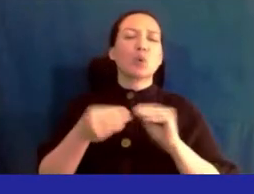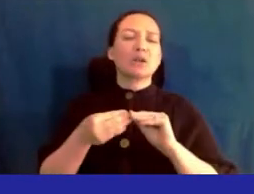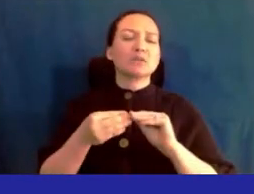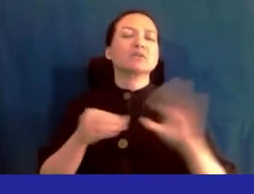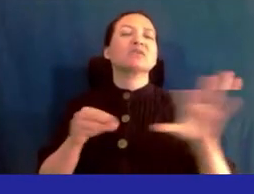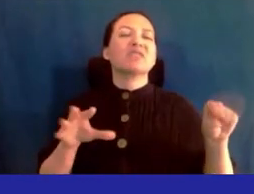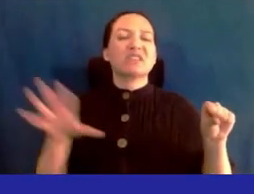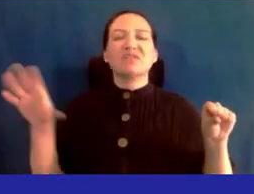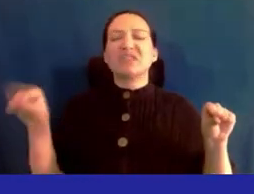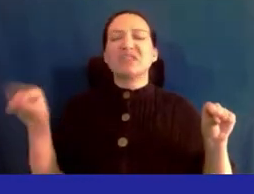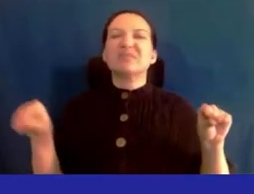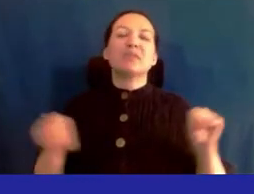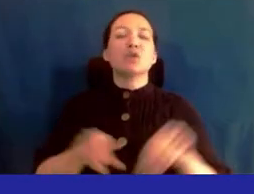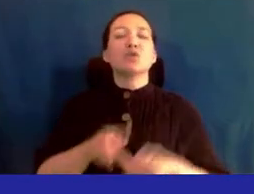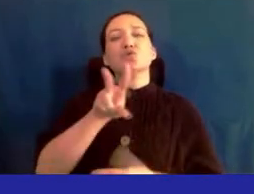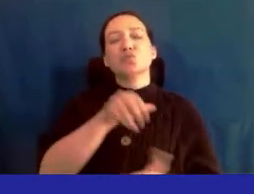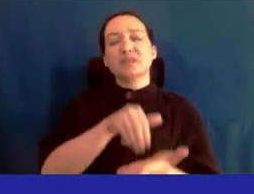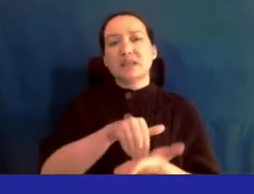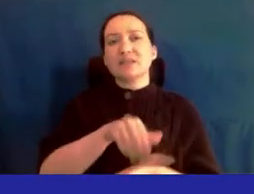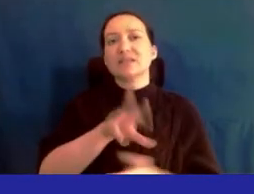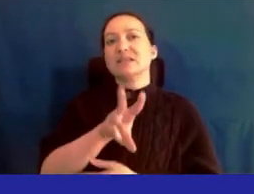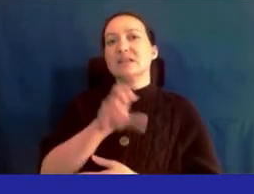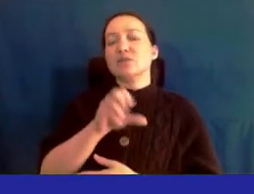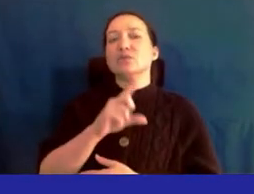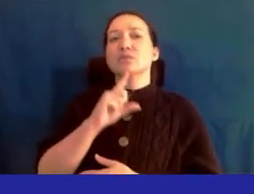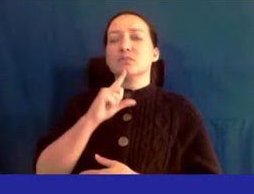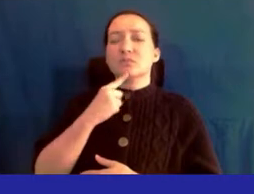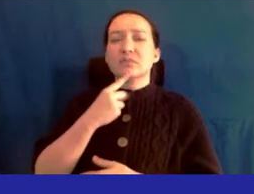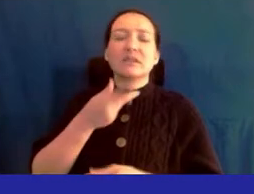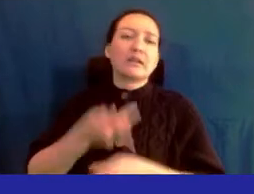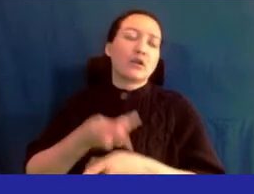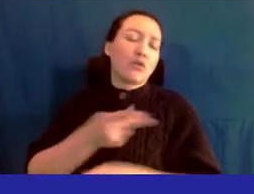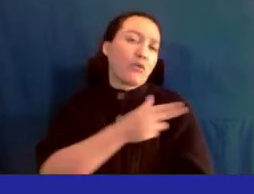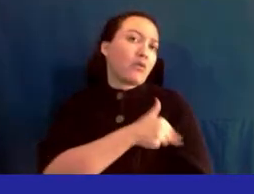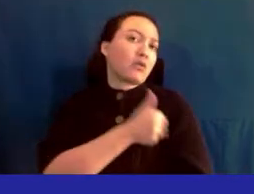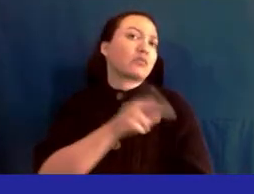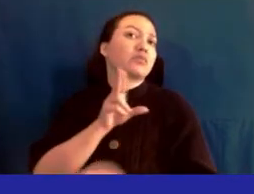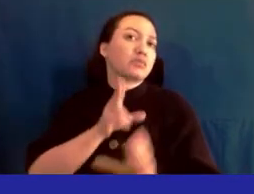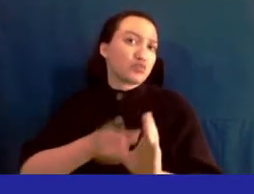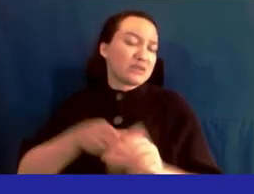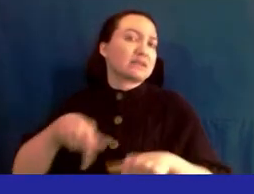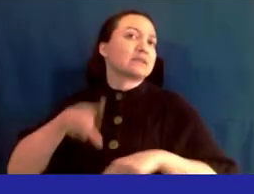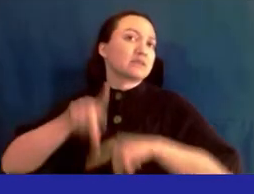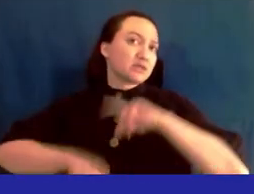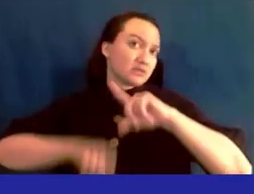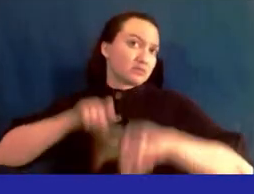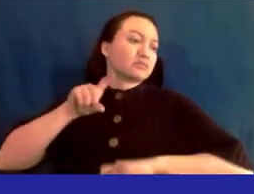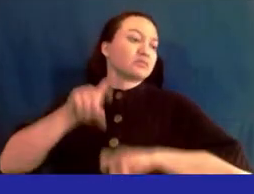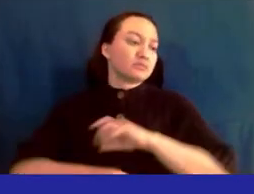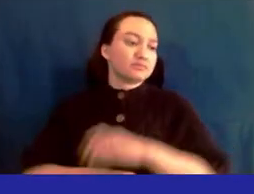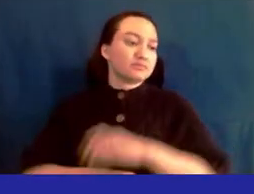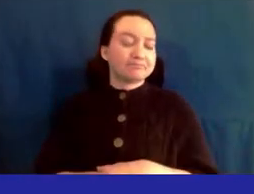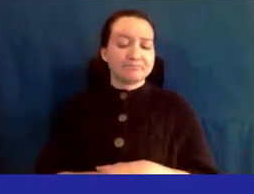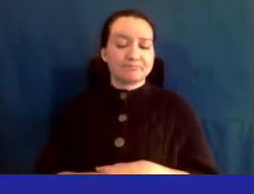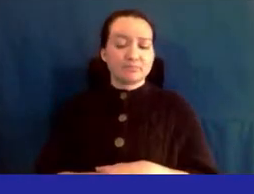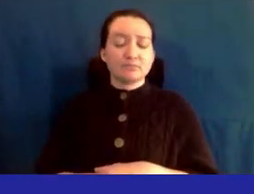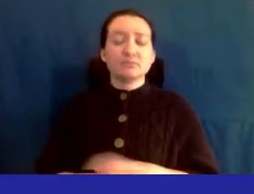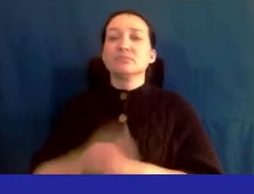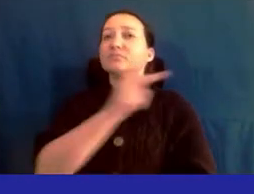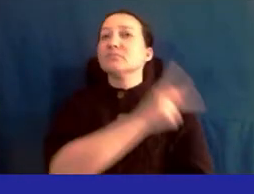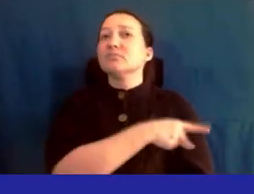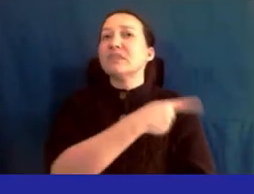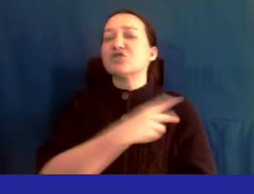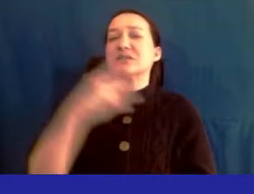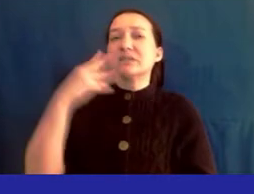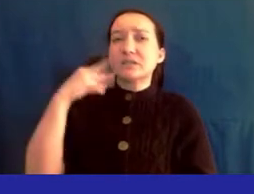2600 acute care hospitals participated in this survey patient experience and